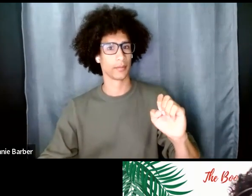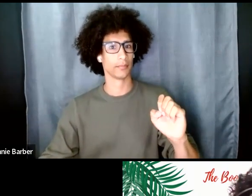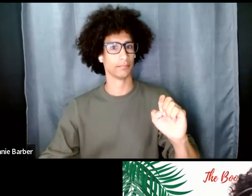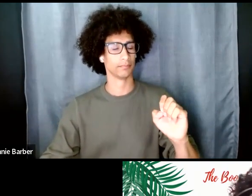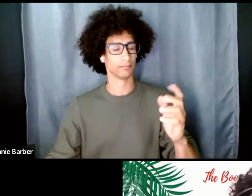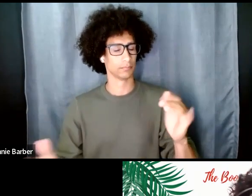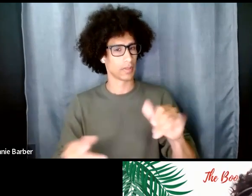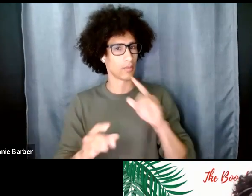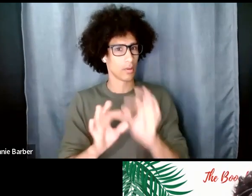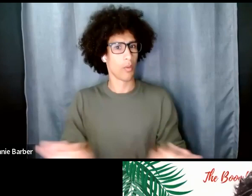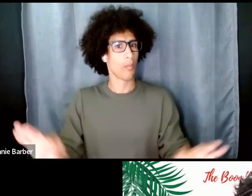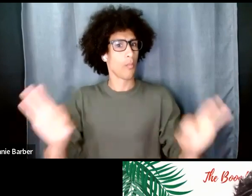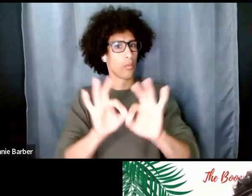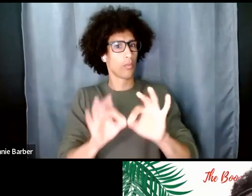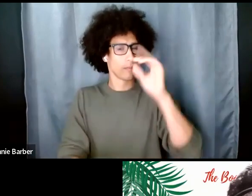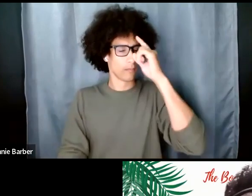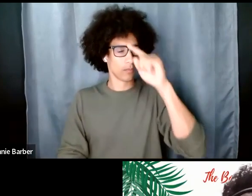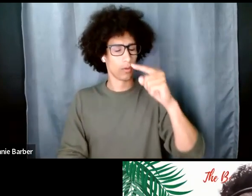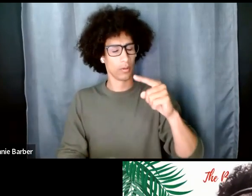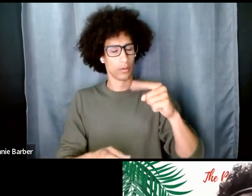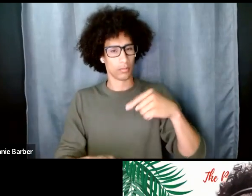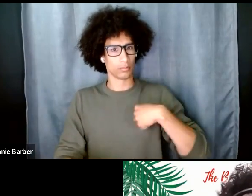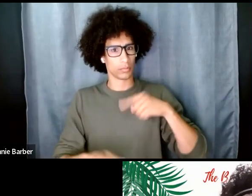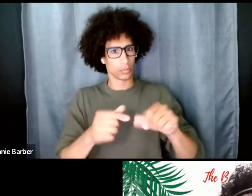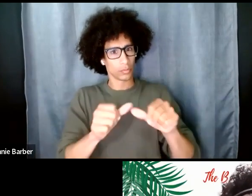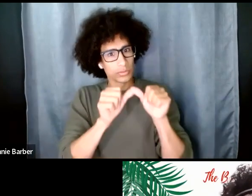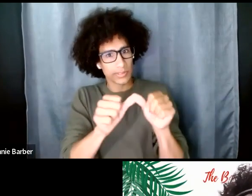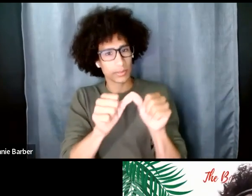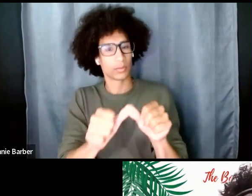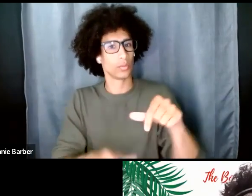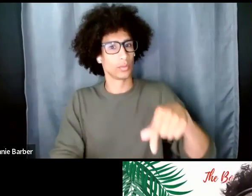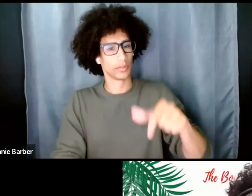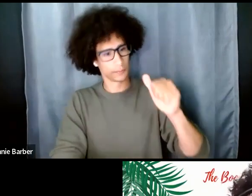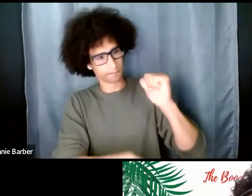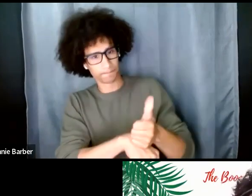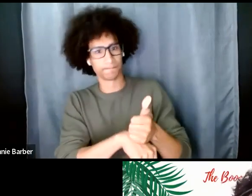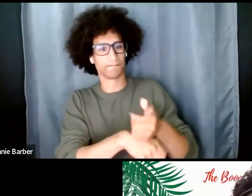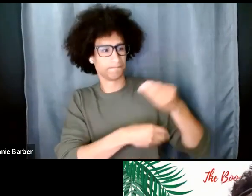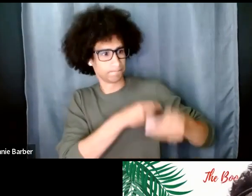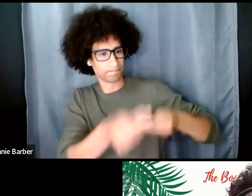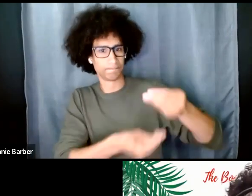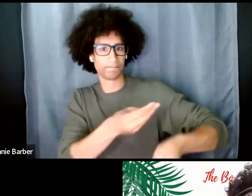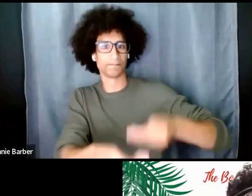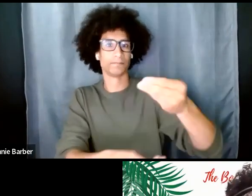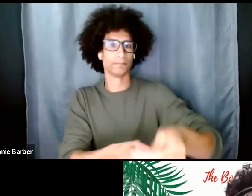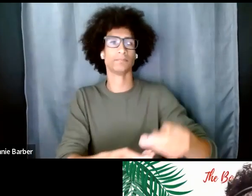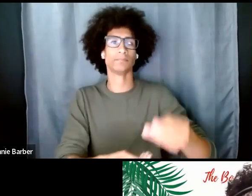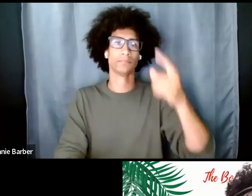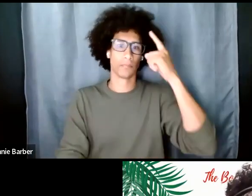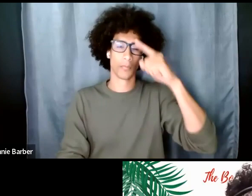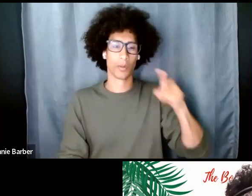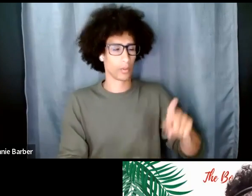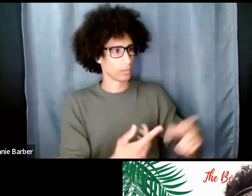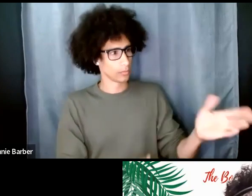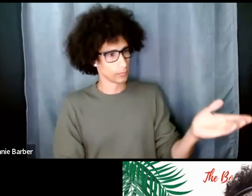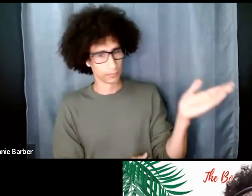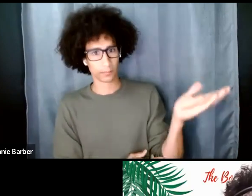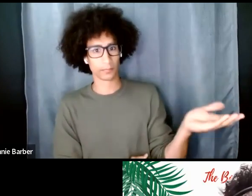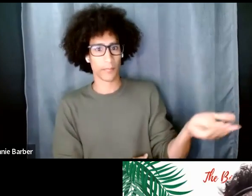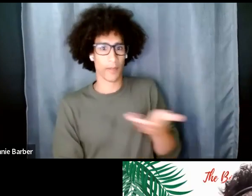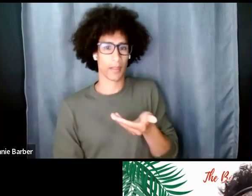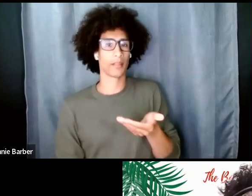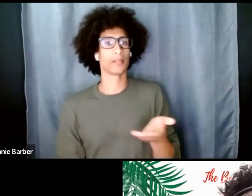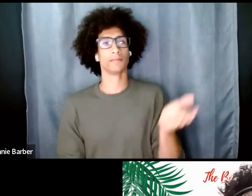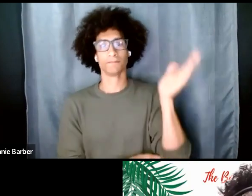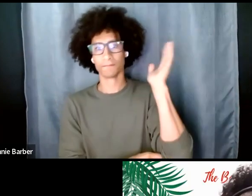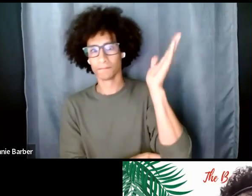this legacy in this program that had started and to have playwrights share their writing practices their experiences their